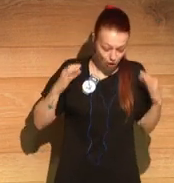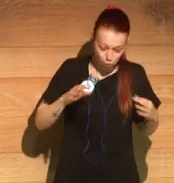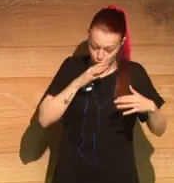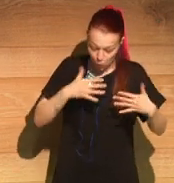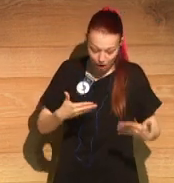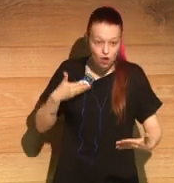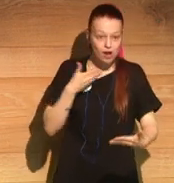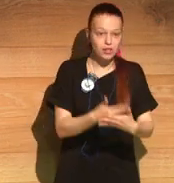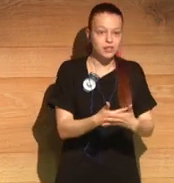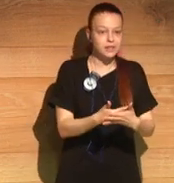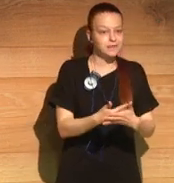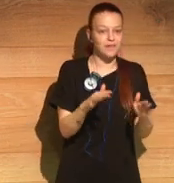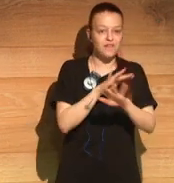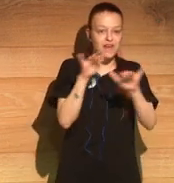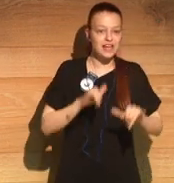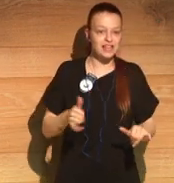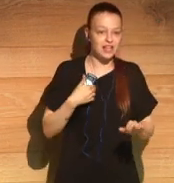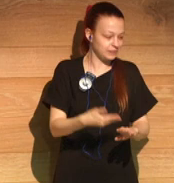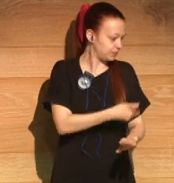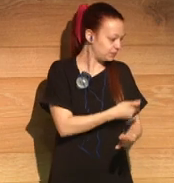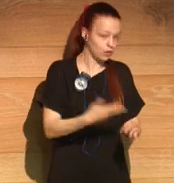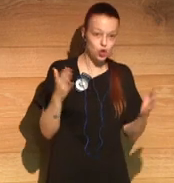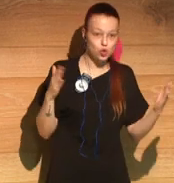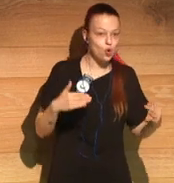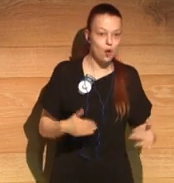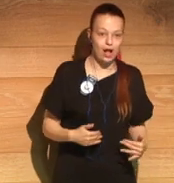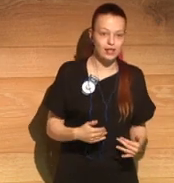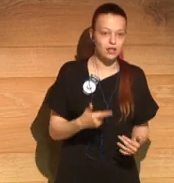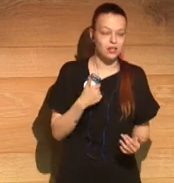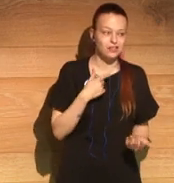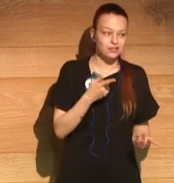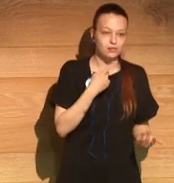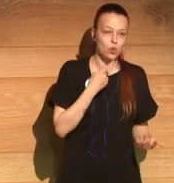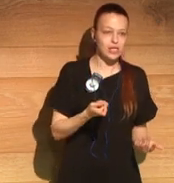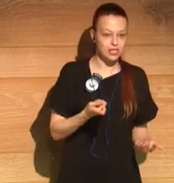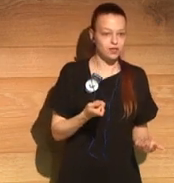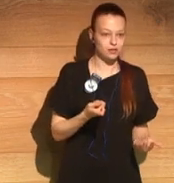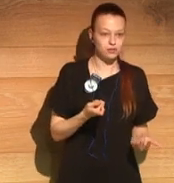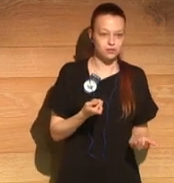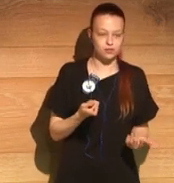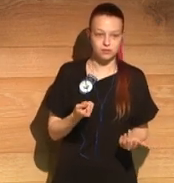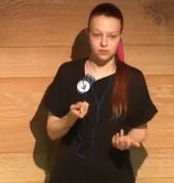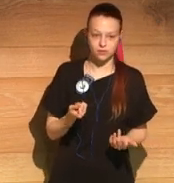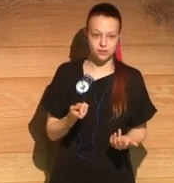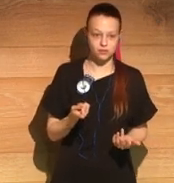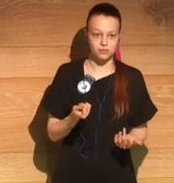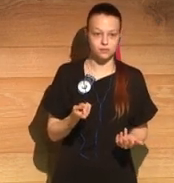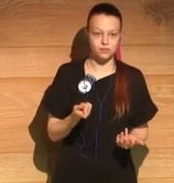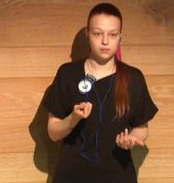And I didn't want that with this, you know, because of the subject, I wanted I wanted him to just